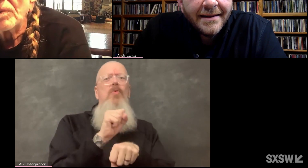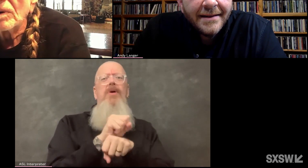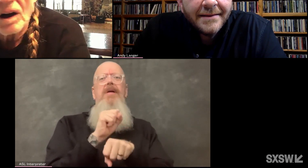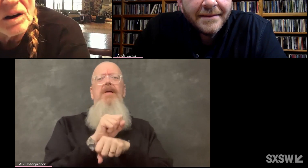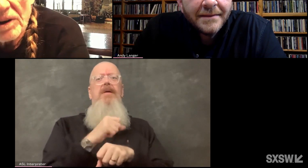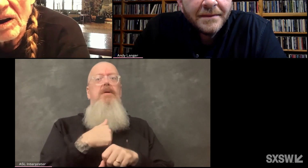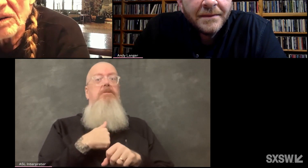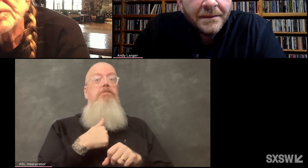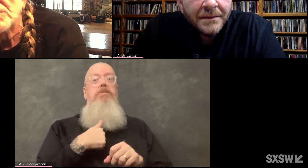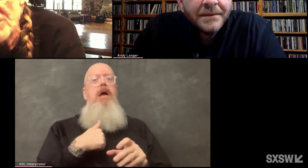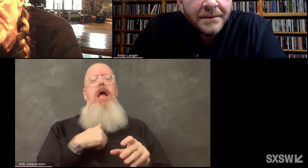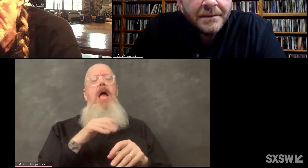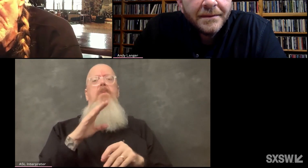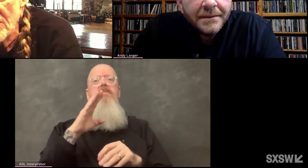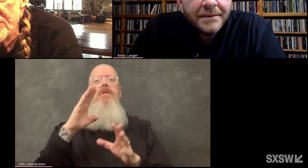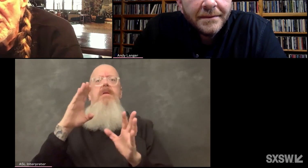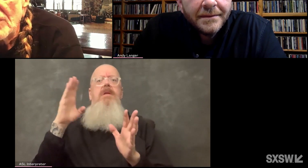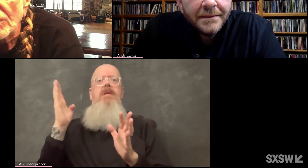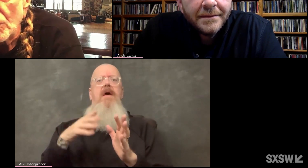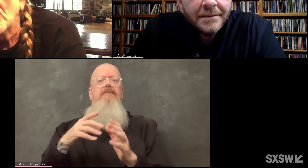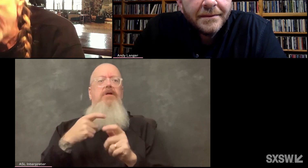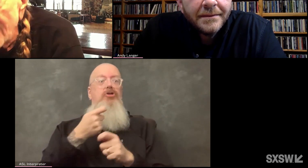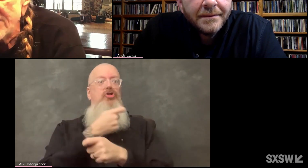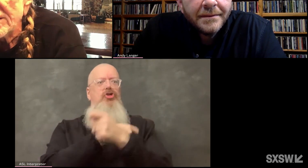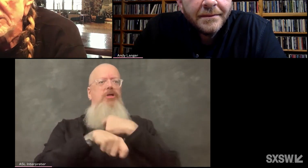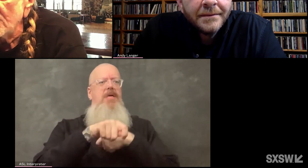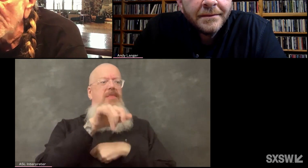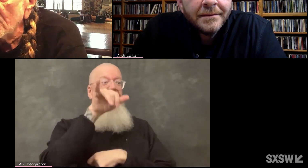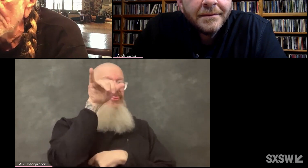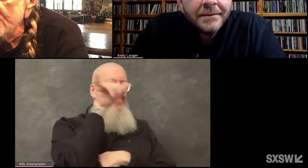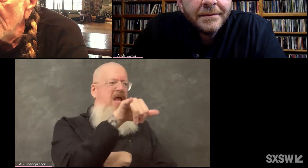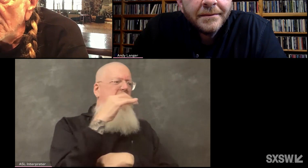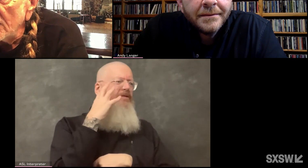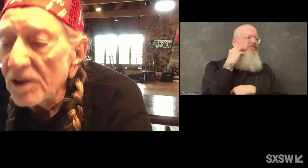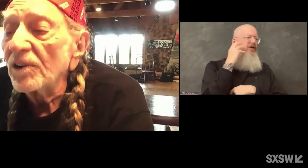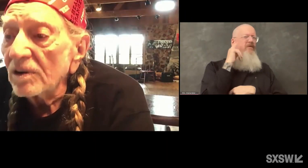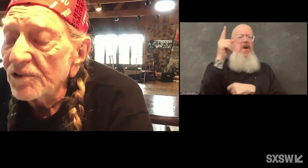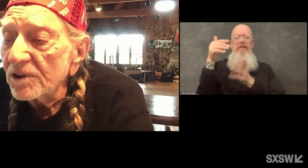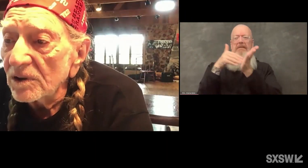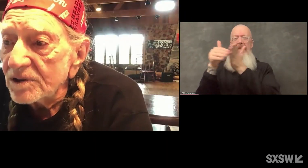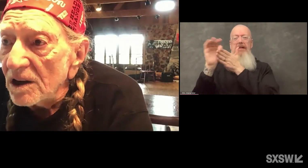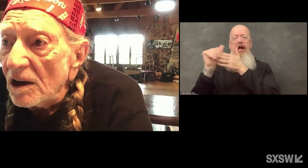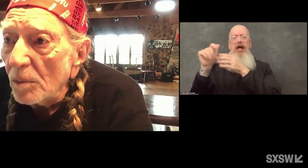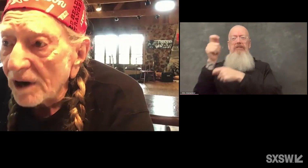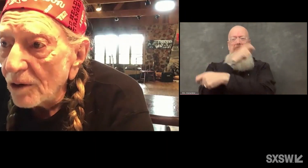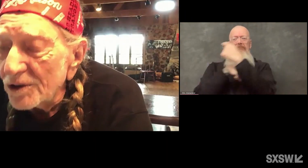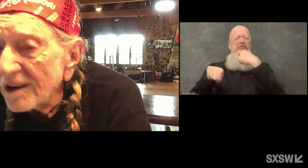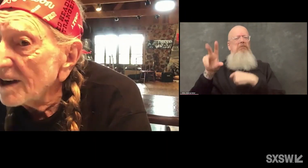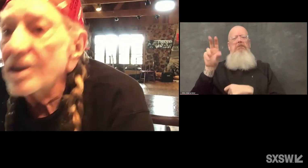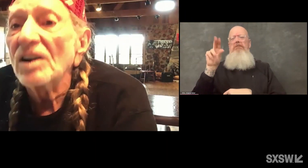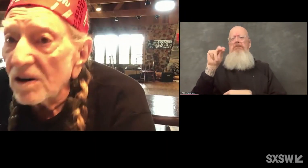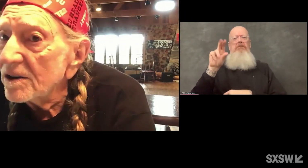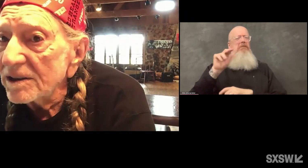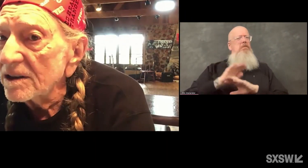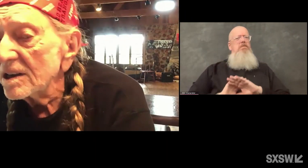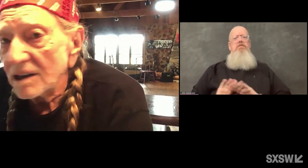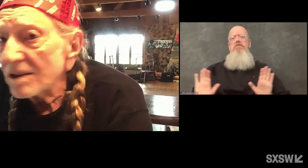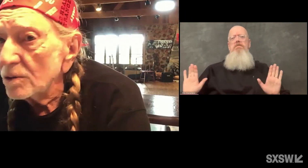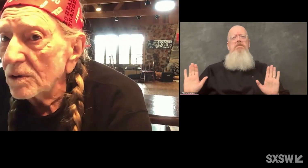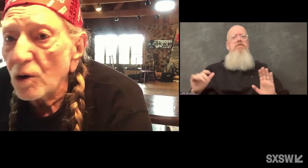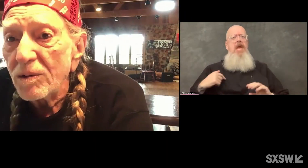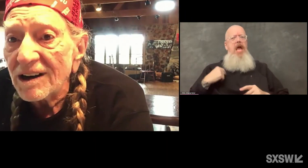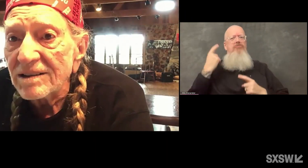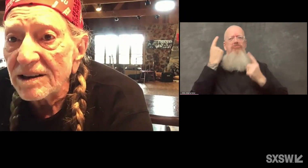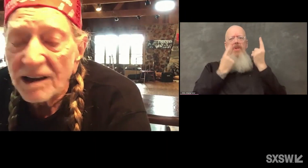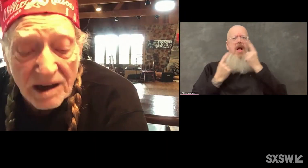nickel or $100 or a million dollars for the work that I did in the farms, in the farm fields, but I realized how hard it is